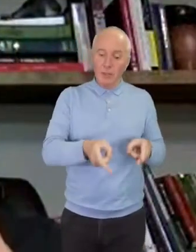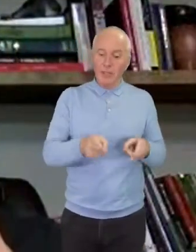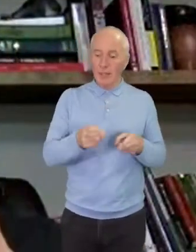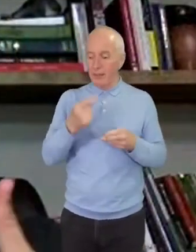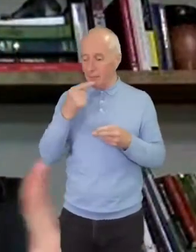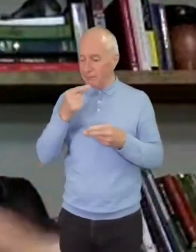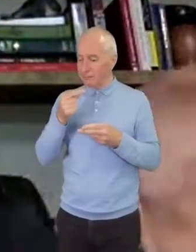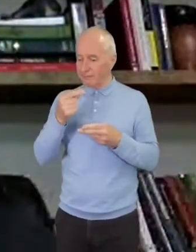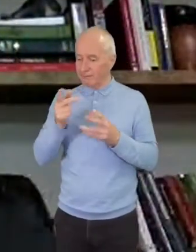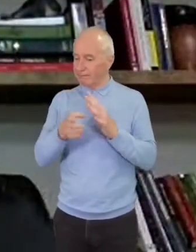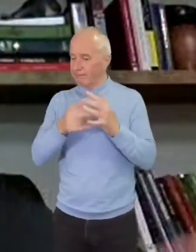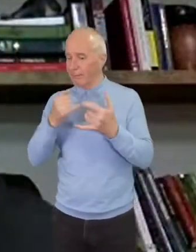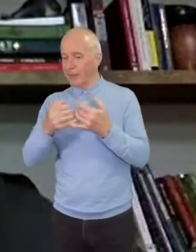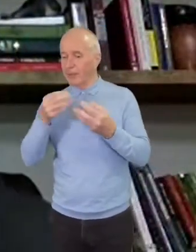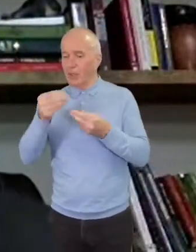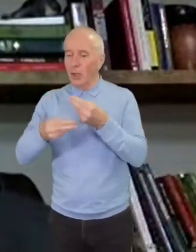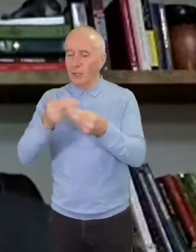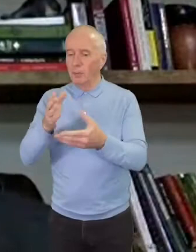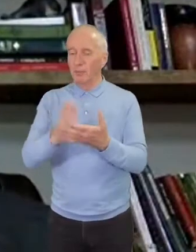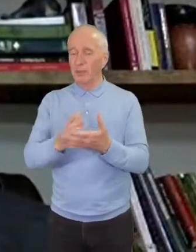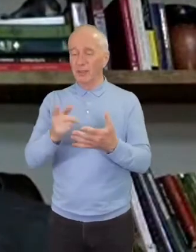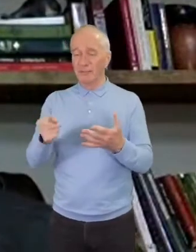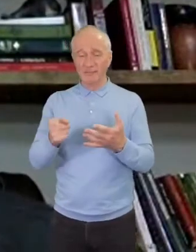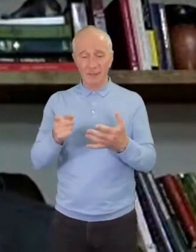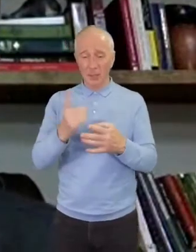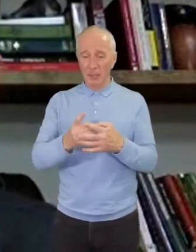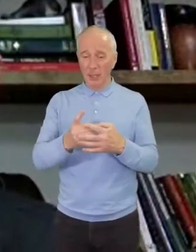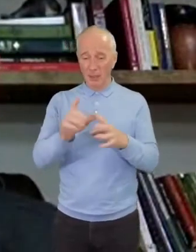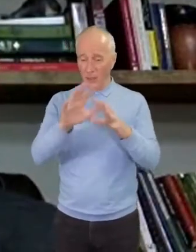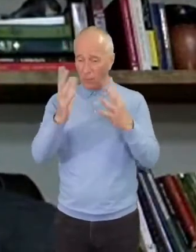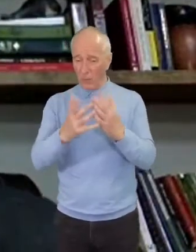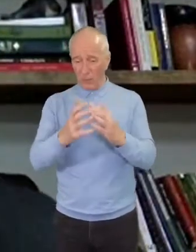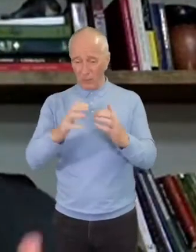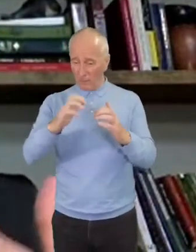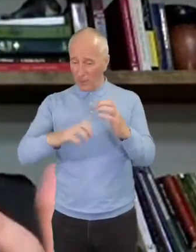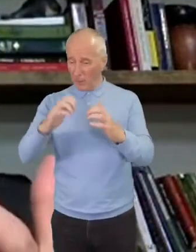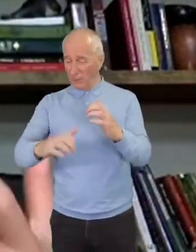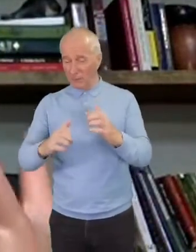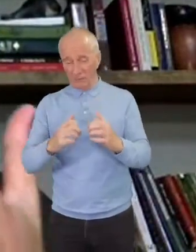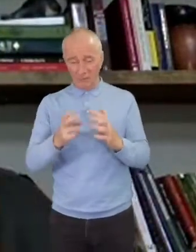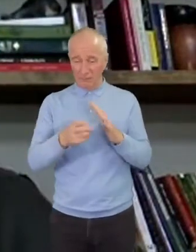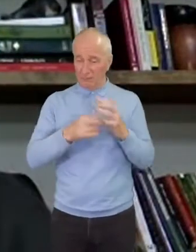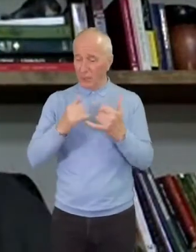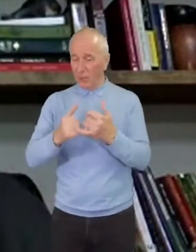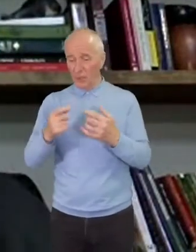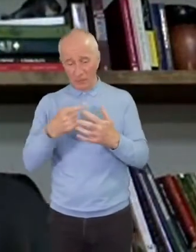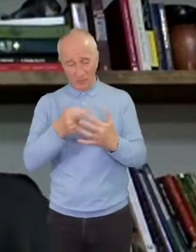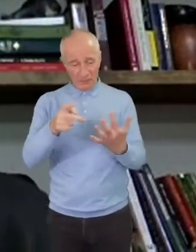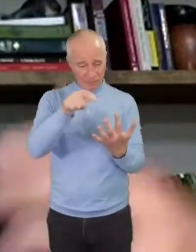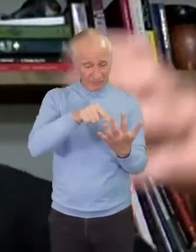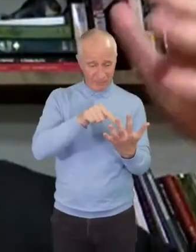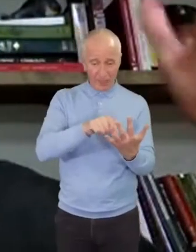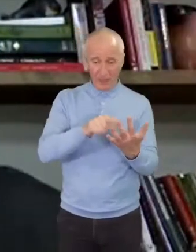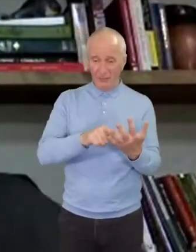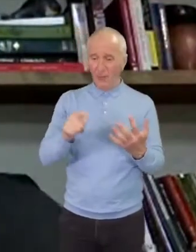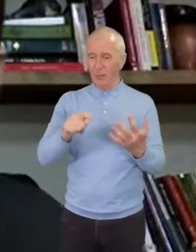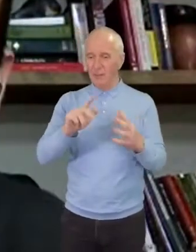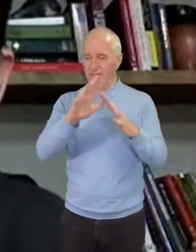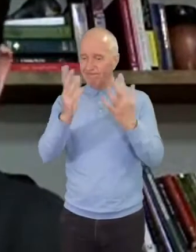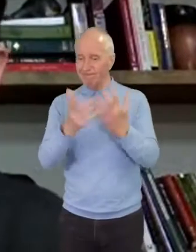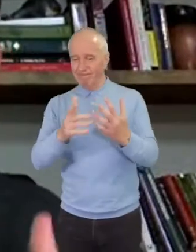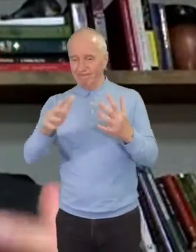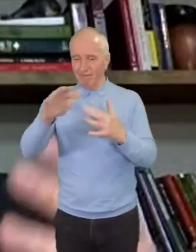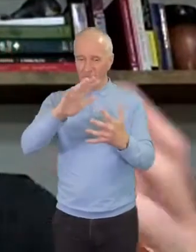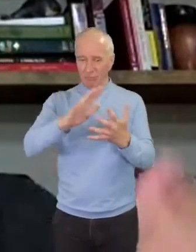to the broken world that we're living in right now? Doesn't the gospel address the environmental crisis and